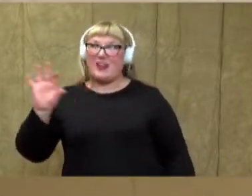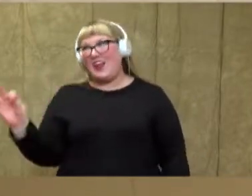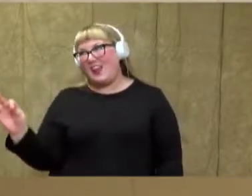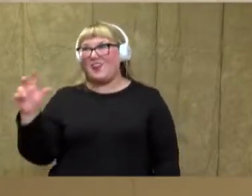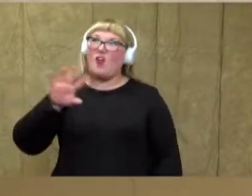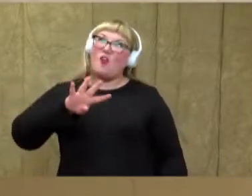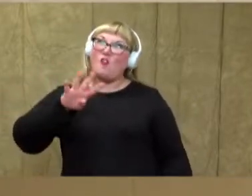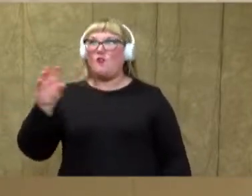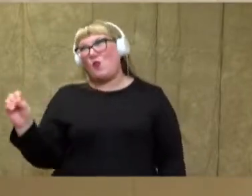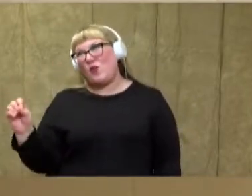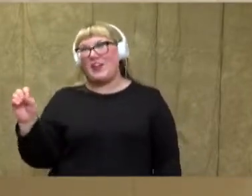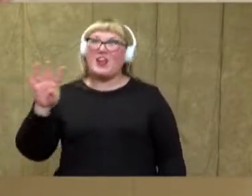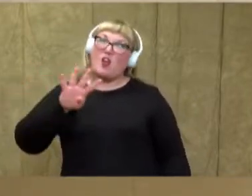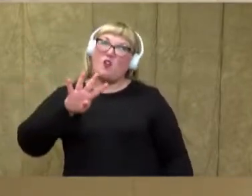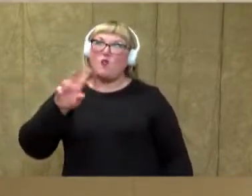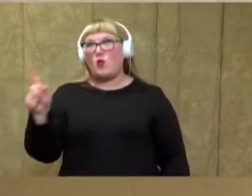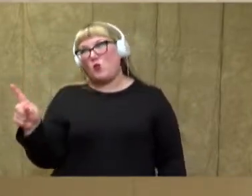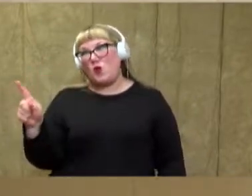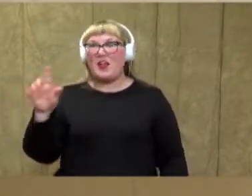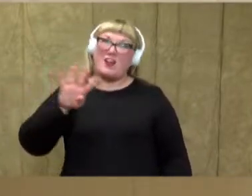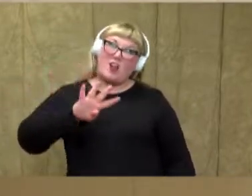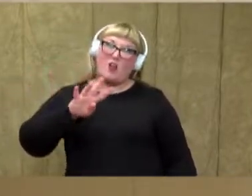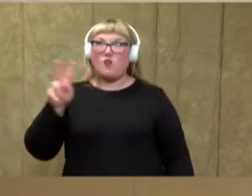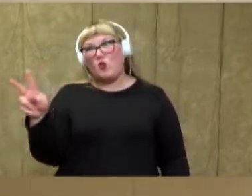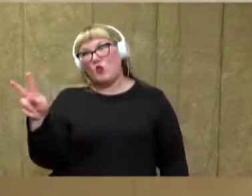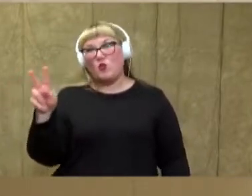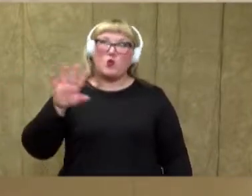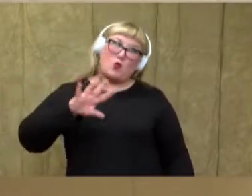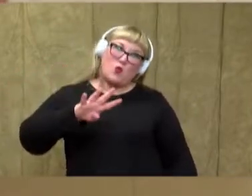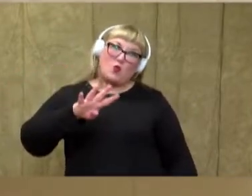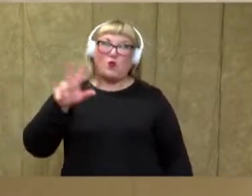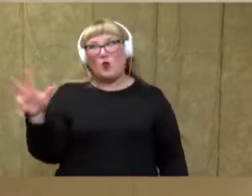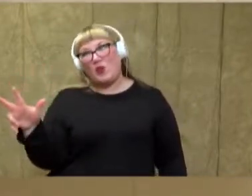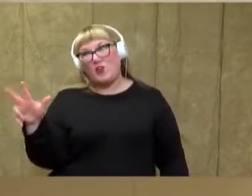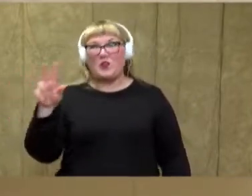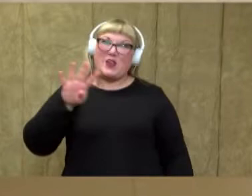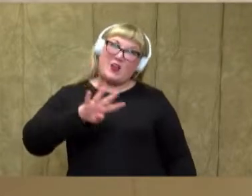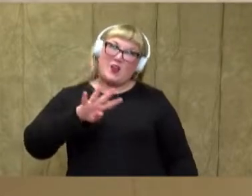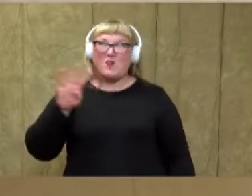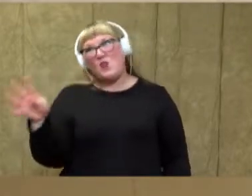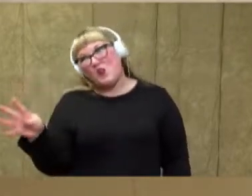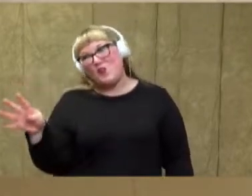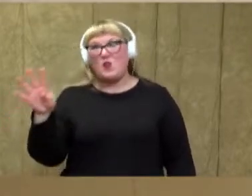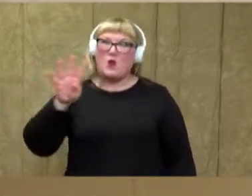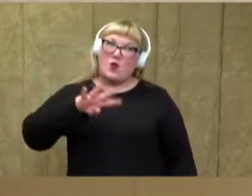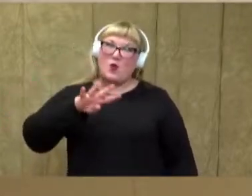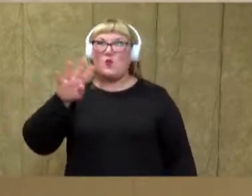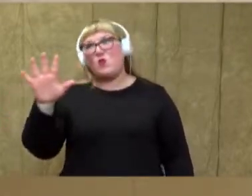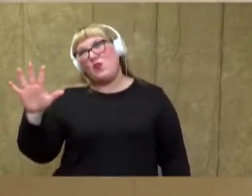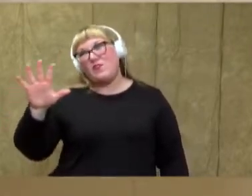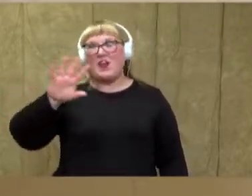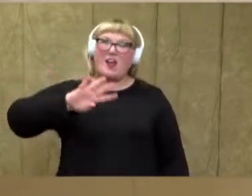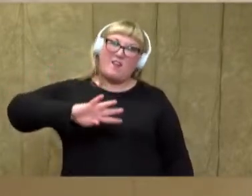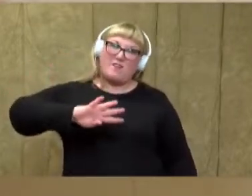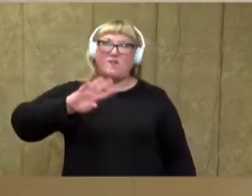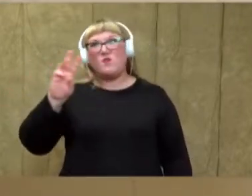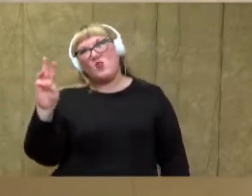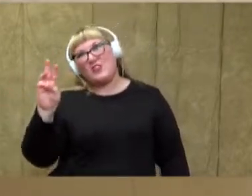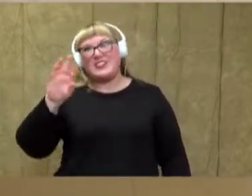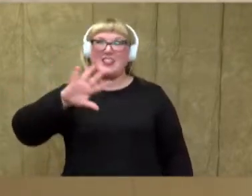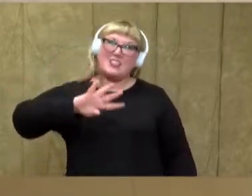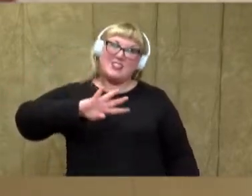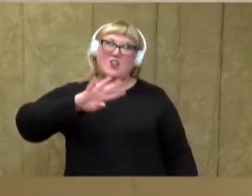39, 40, 41, 42, 43, 44, 45,